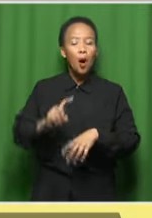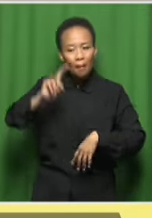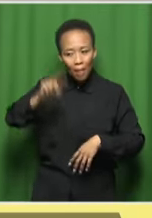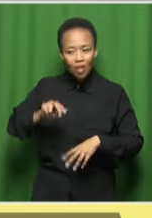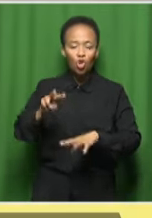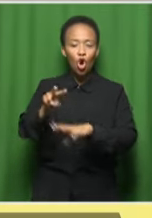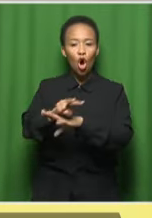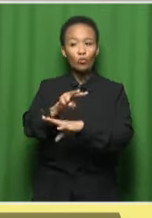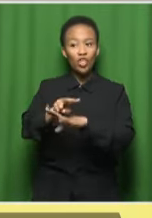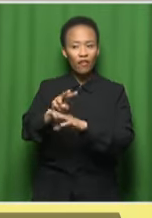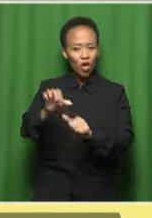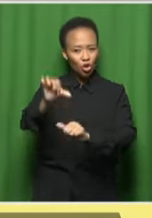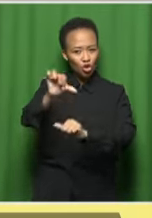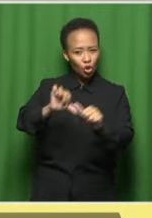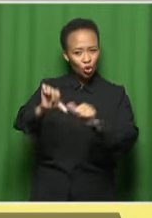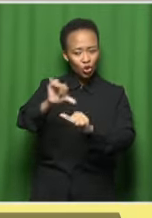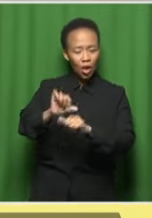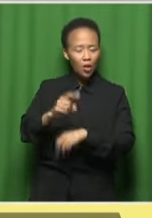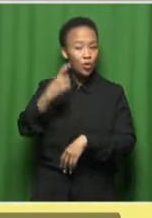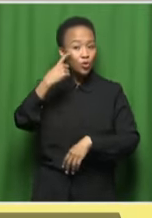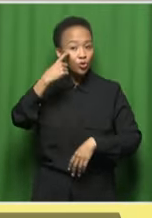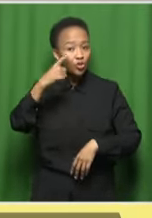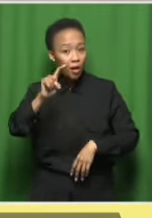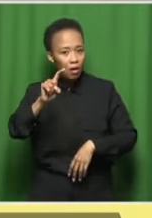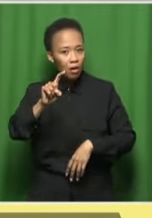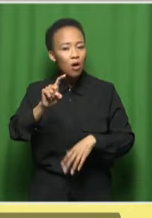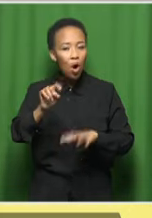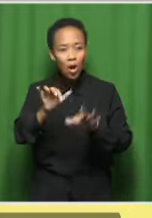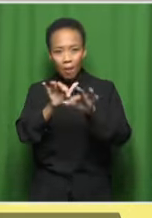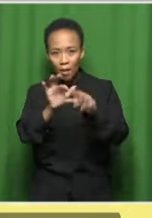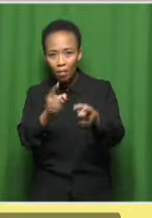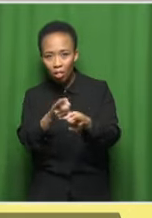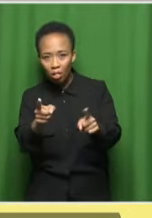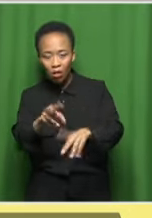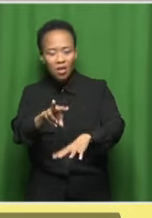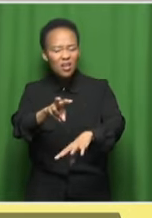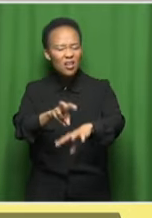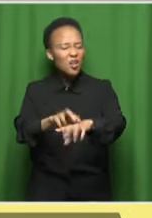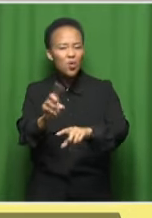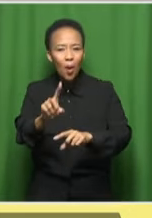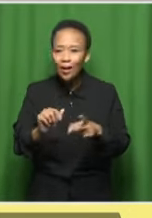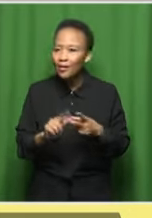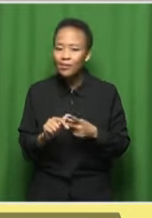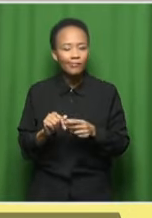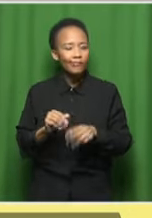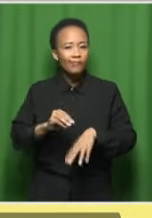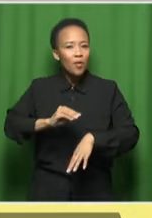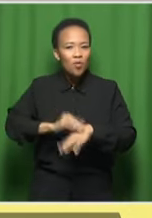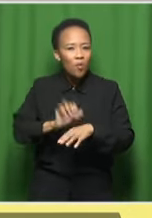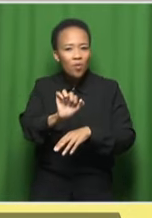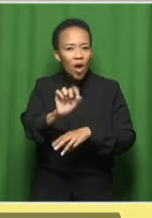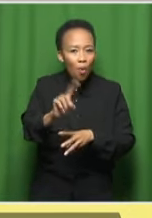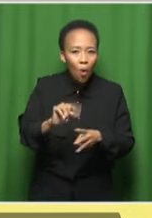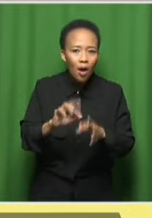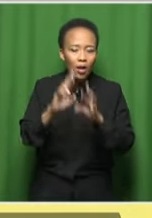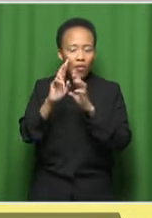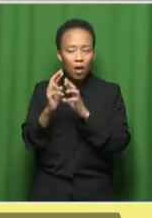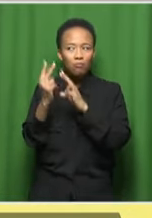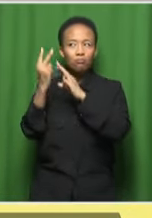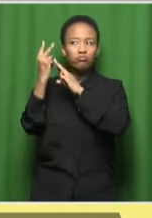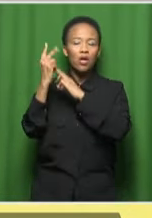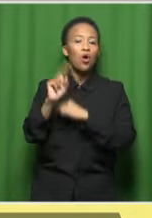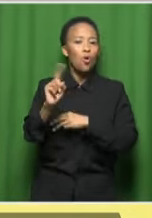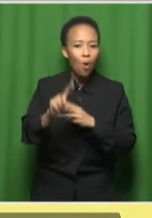So just look out at what the people need, what they're going through, what they're reflecting on, where their